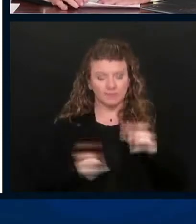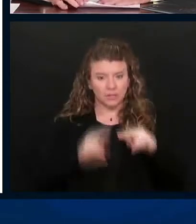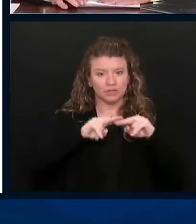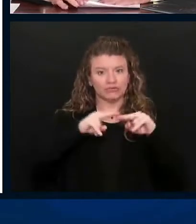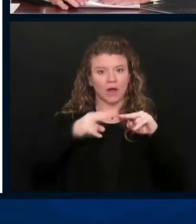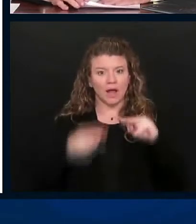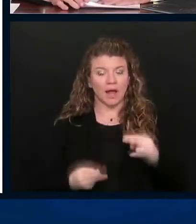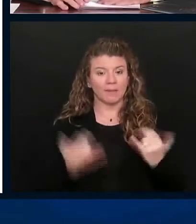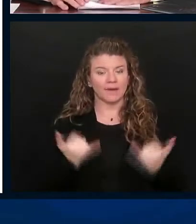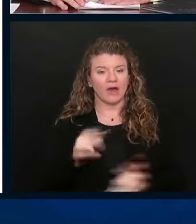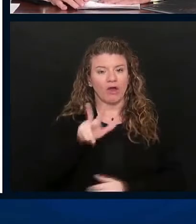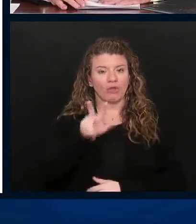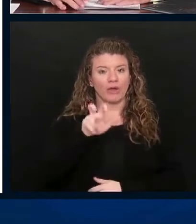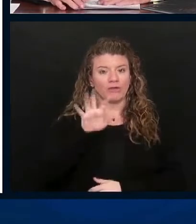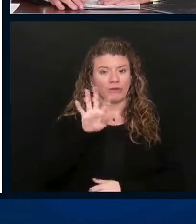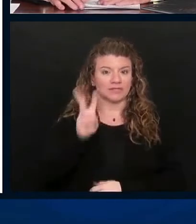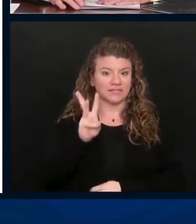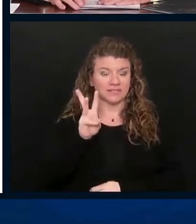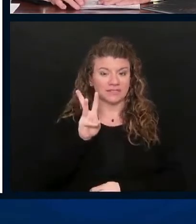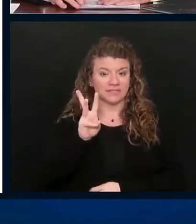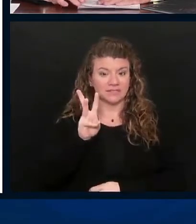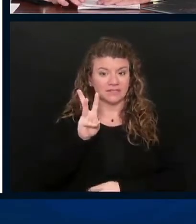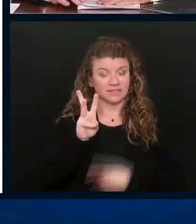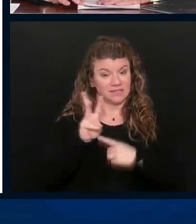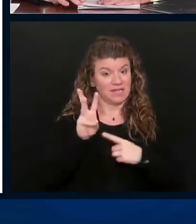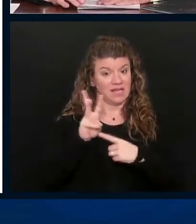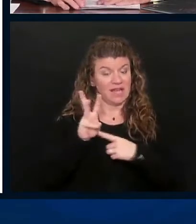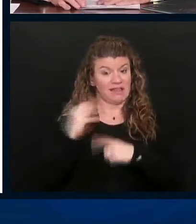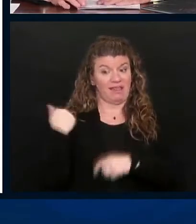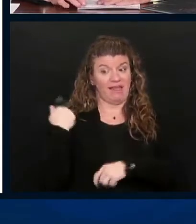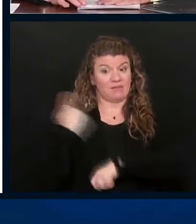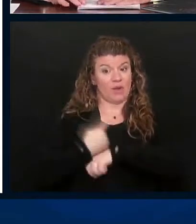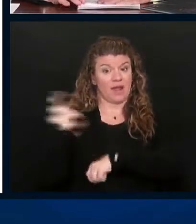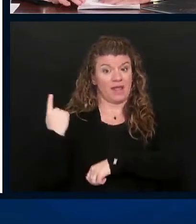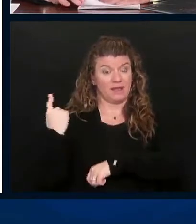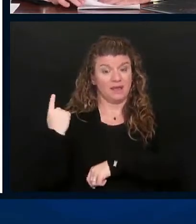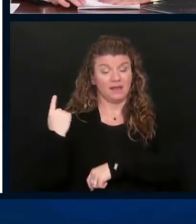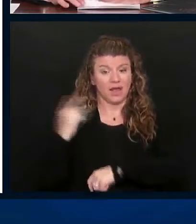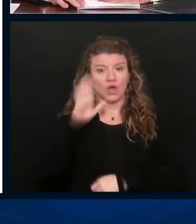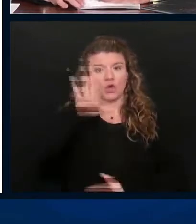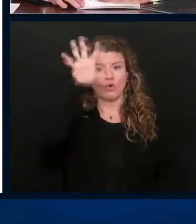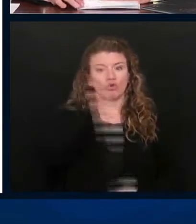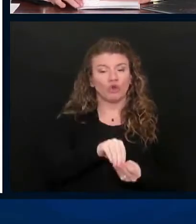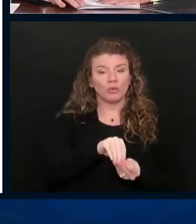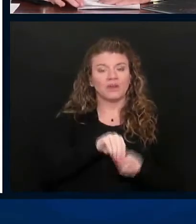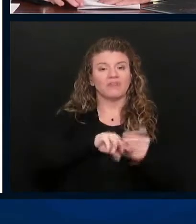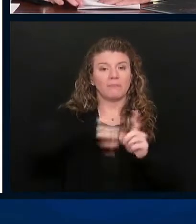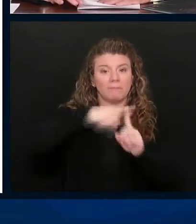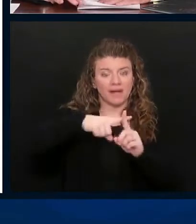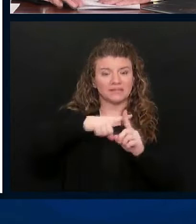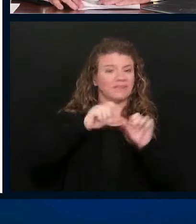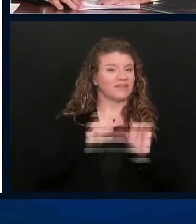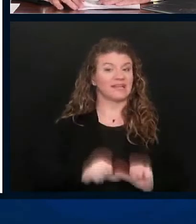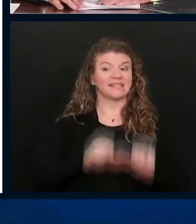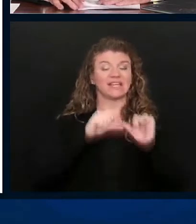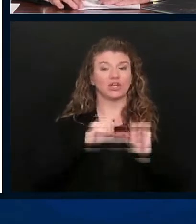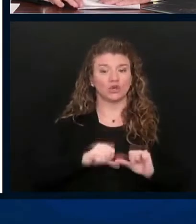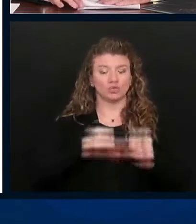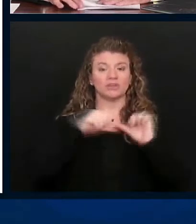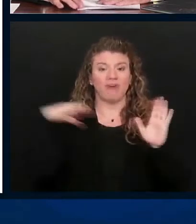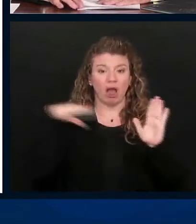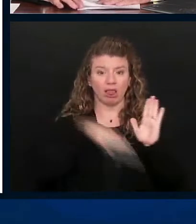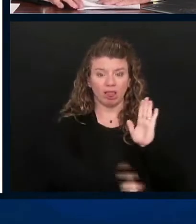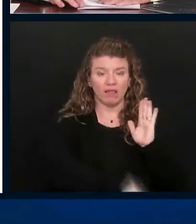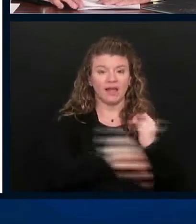is now 346 in the last 24 hours. Your cumulative positive continues to fall. It's at